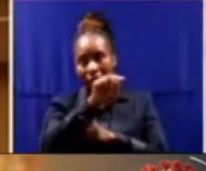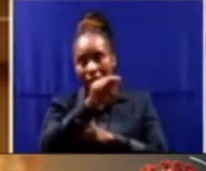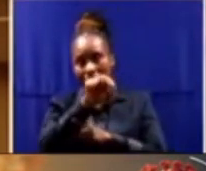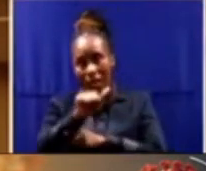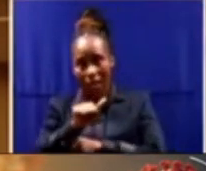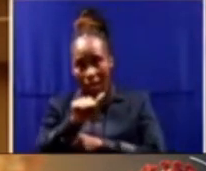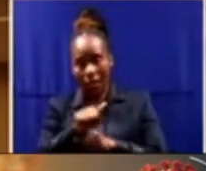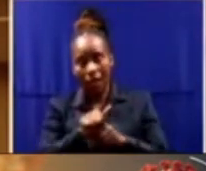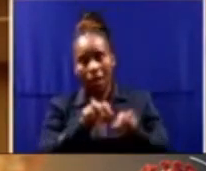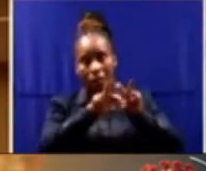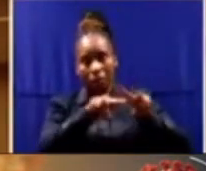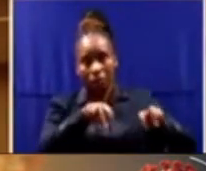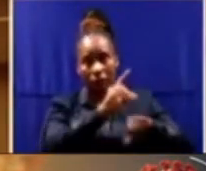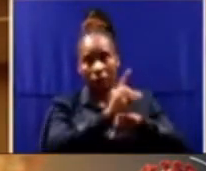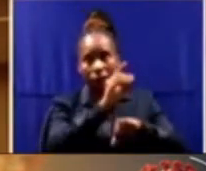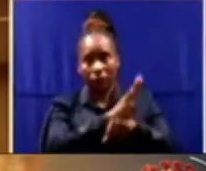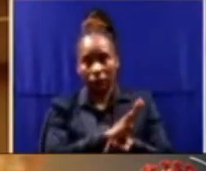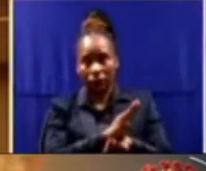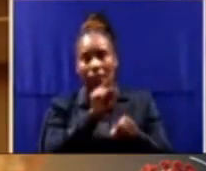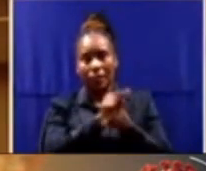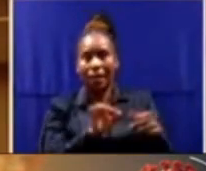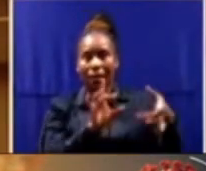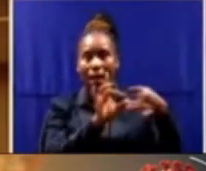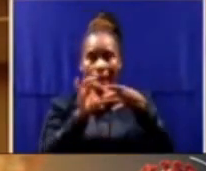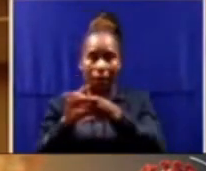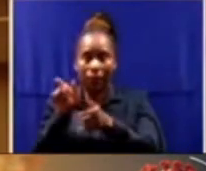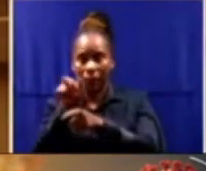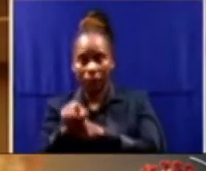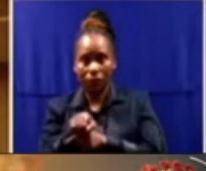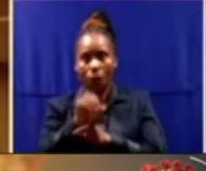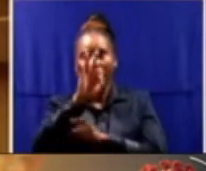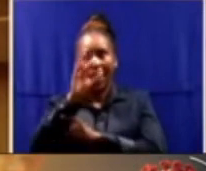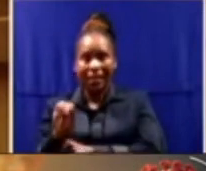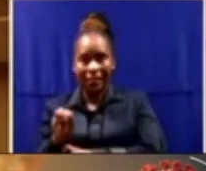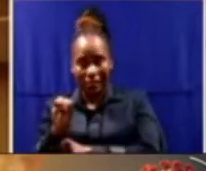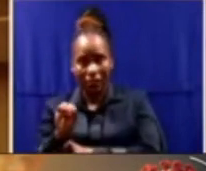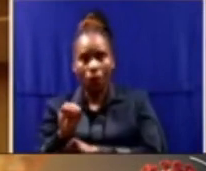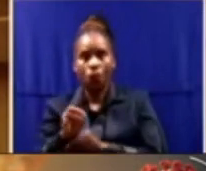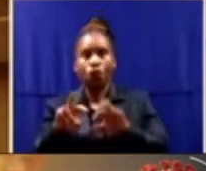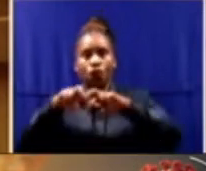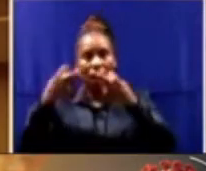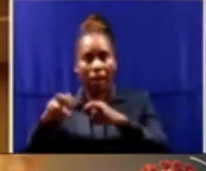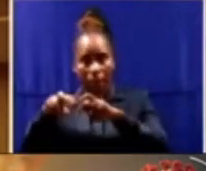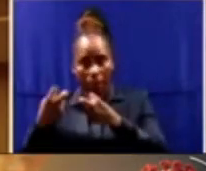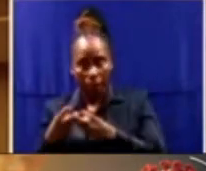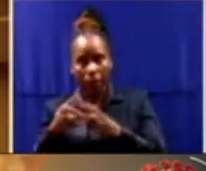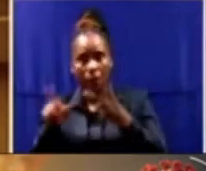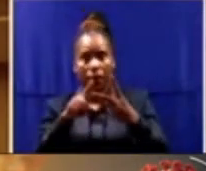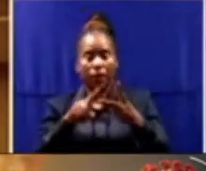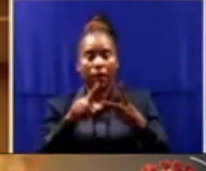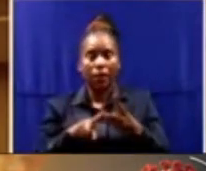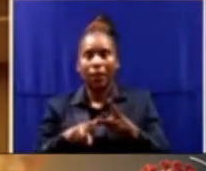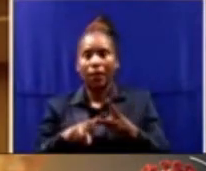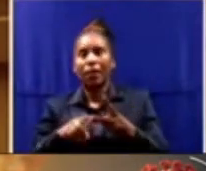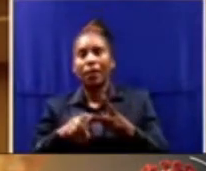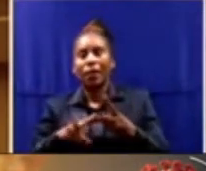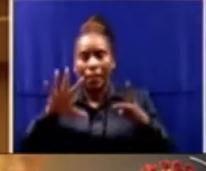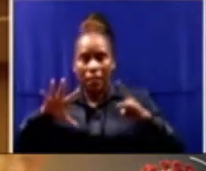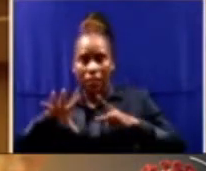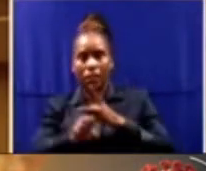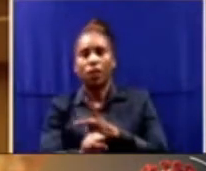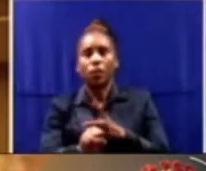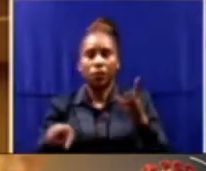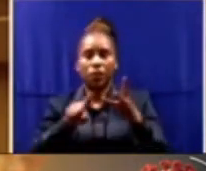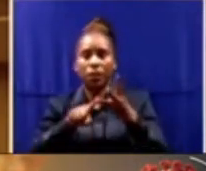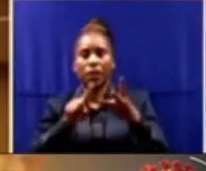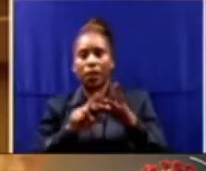Mki to 30 counts of rape, 27 counts of kidnapping, and 12 counts of robbery with aggravating circumstances.